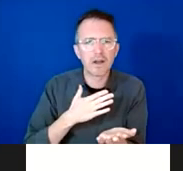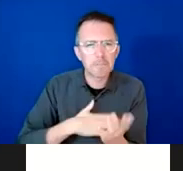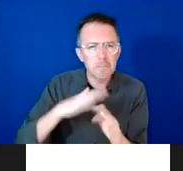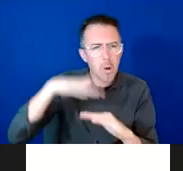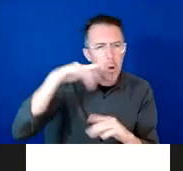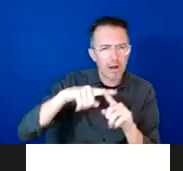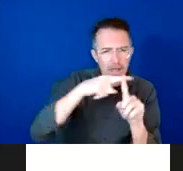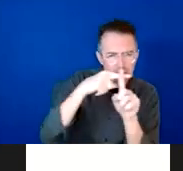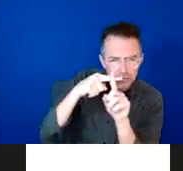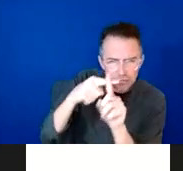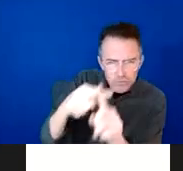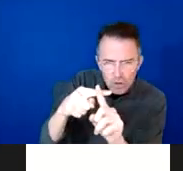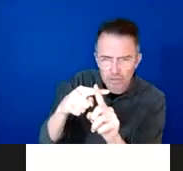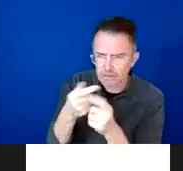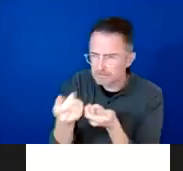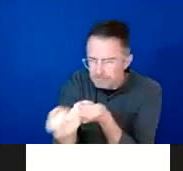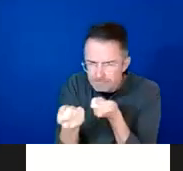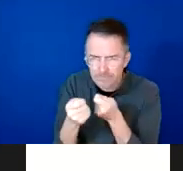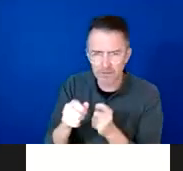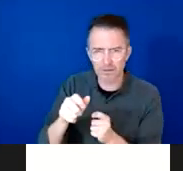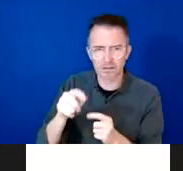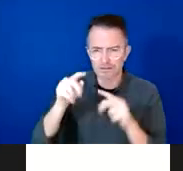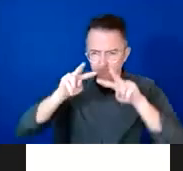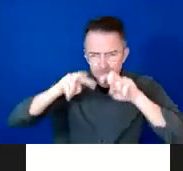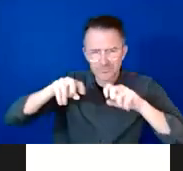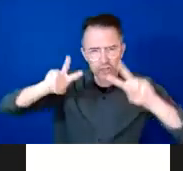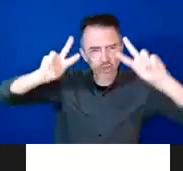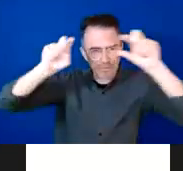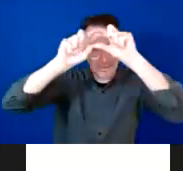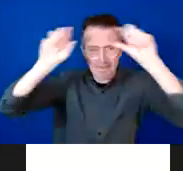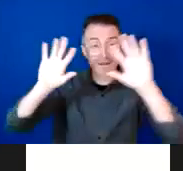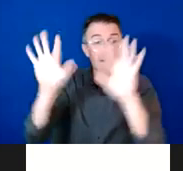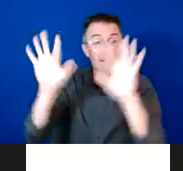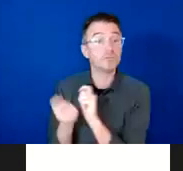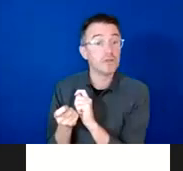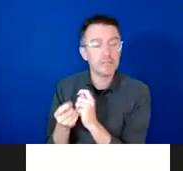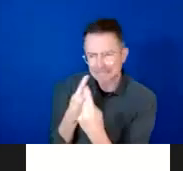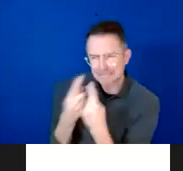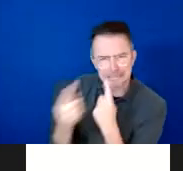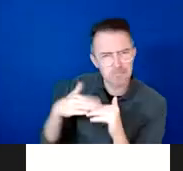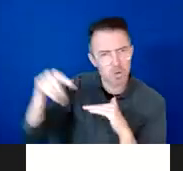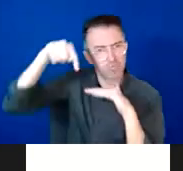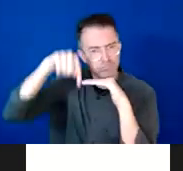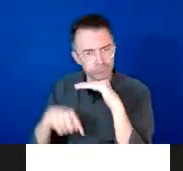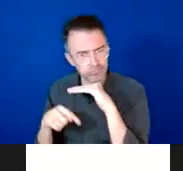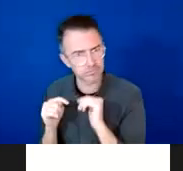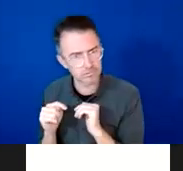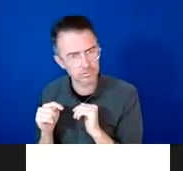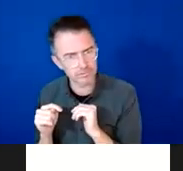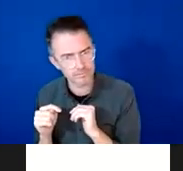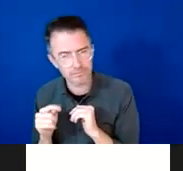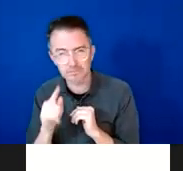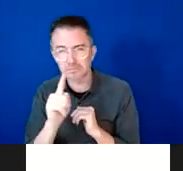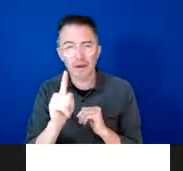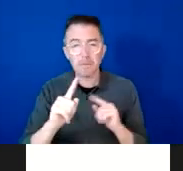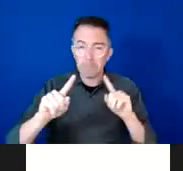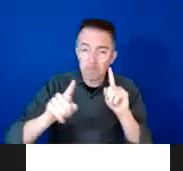change coordination mechanisms it's really important that those mechanisms which I have